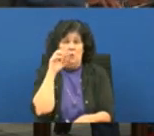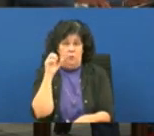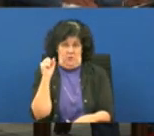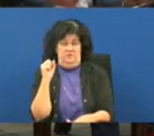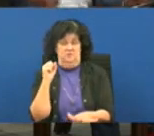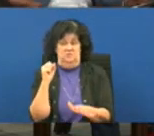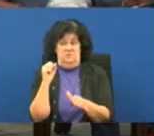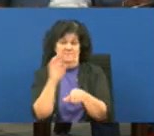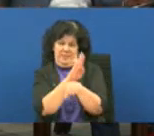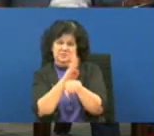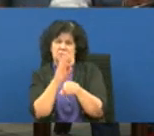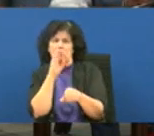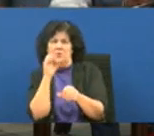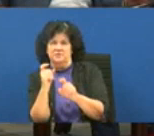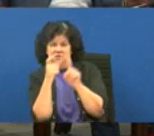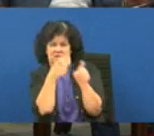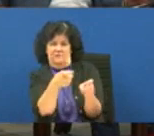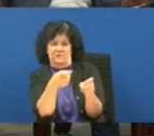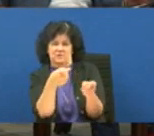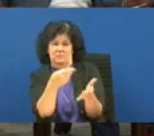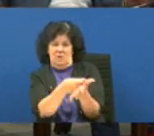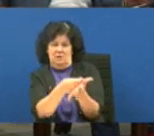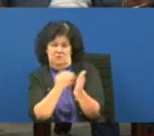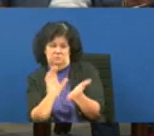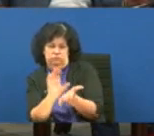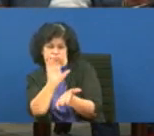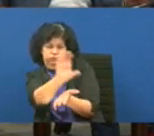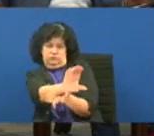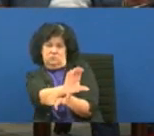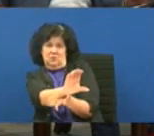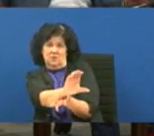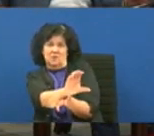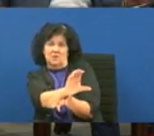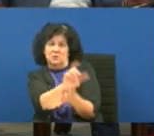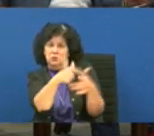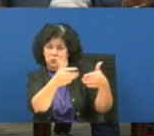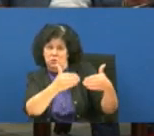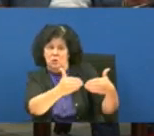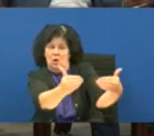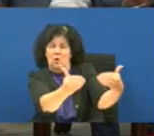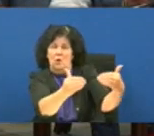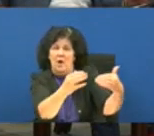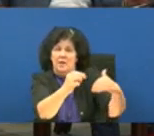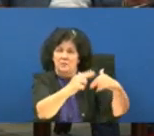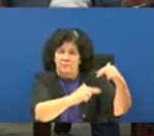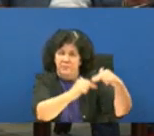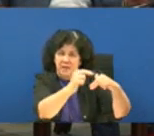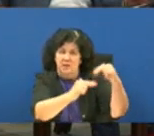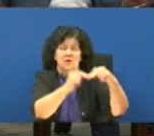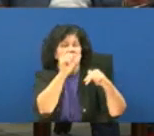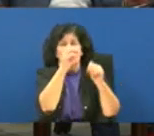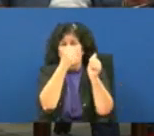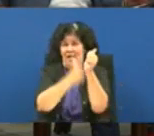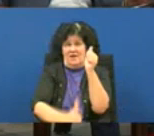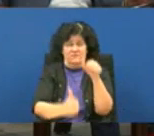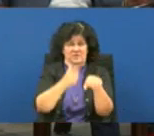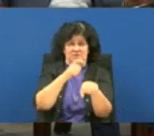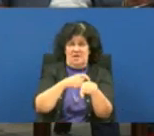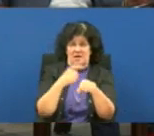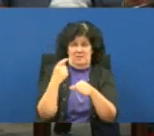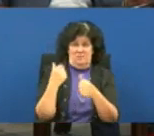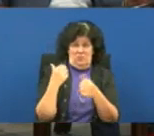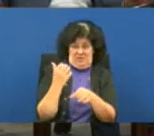to go build something and so every single time there has been a